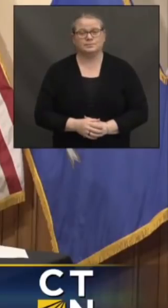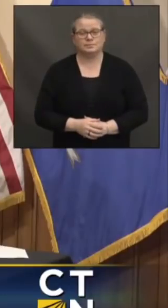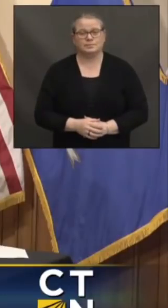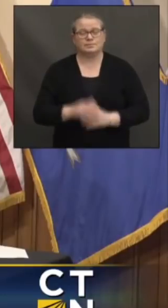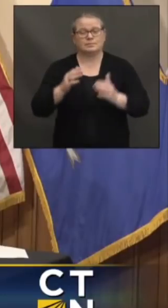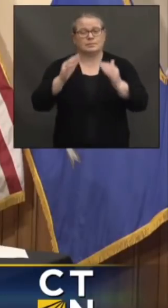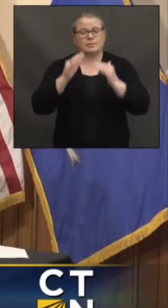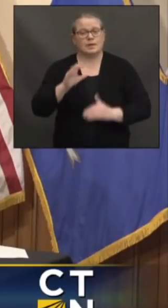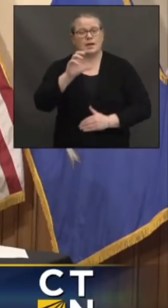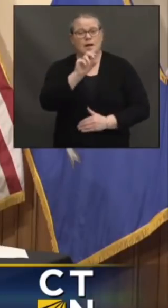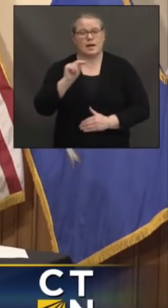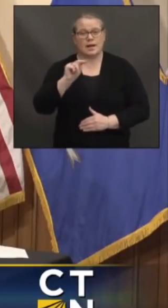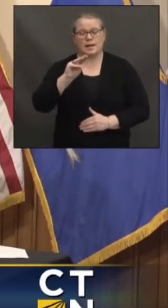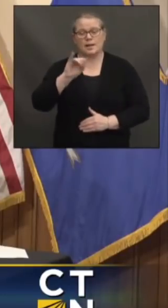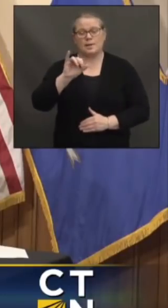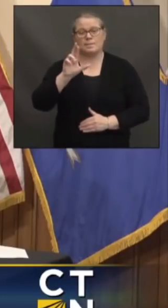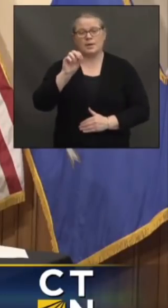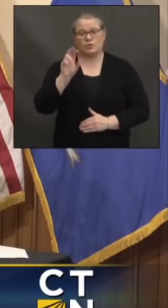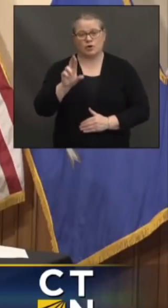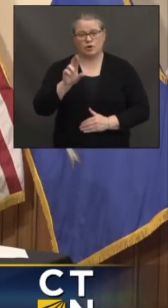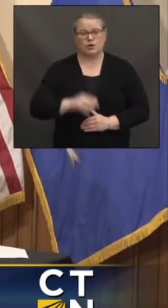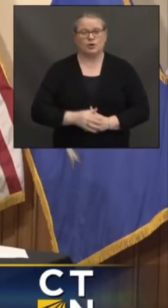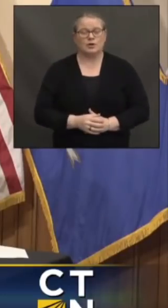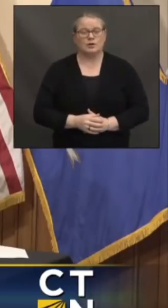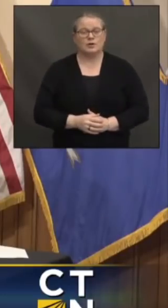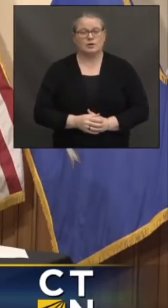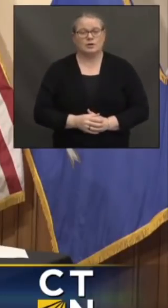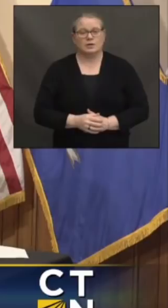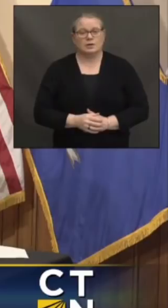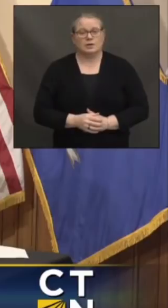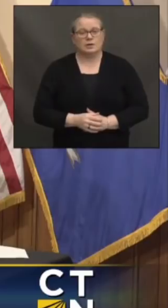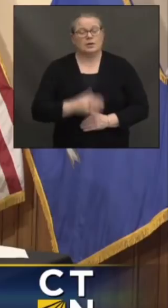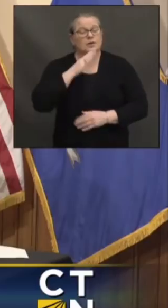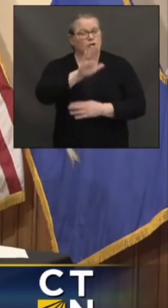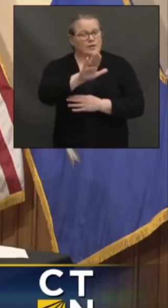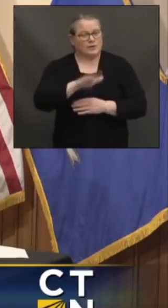The Connecticut Mirror. Good afternoon.